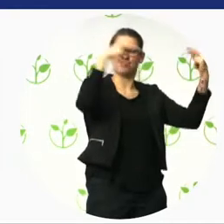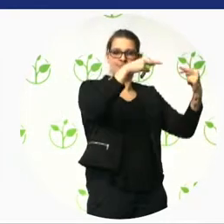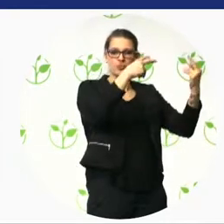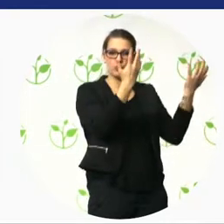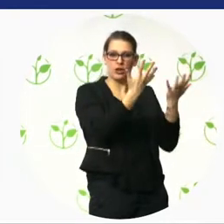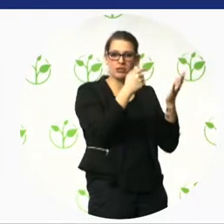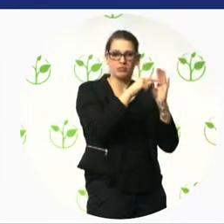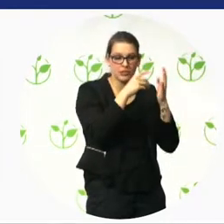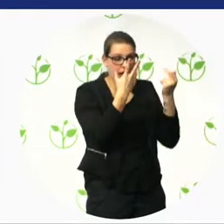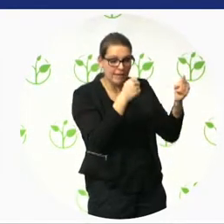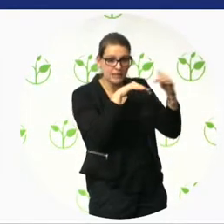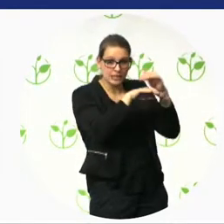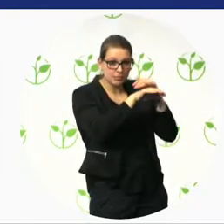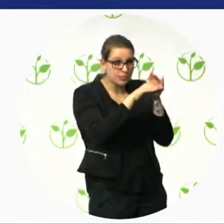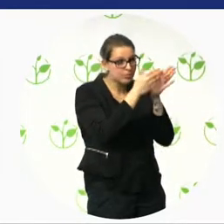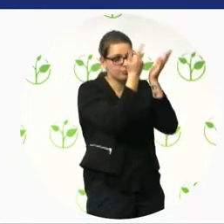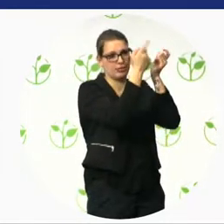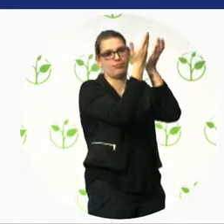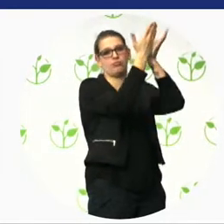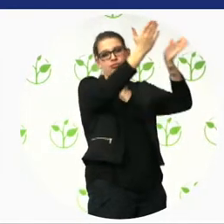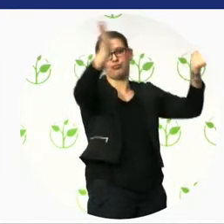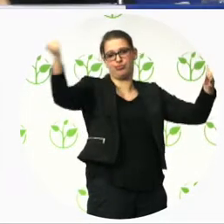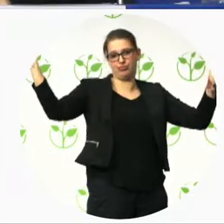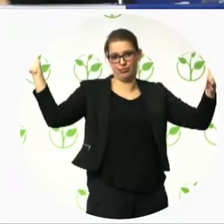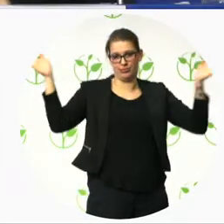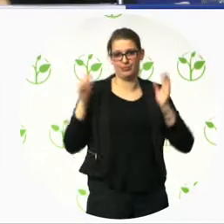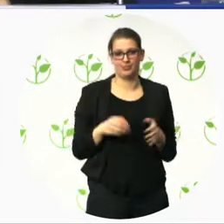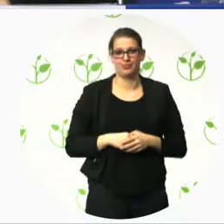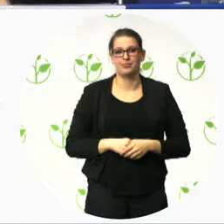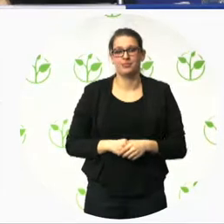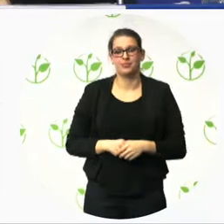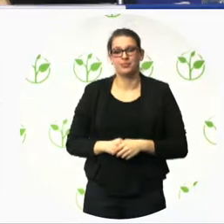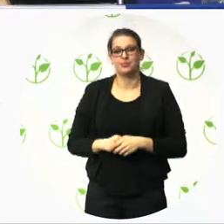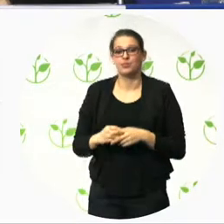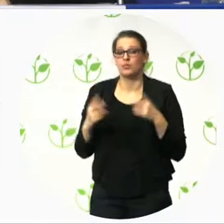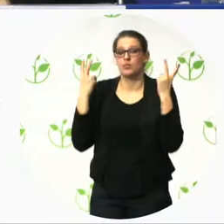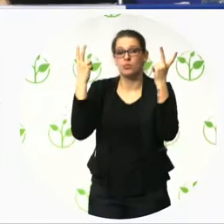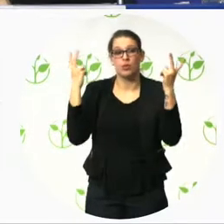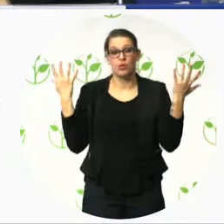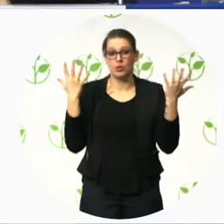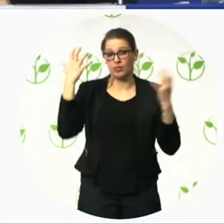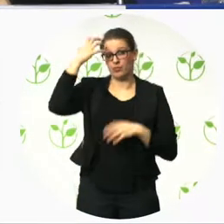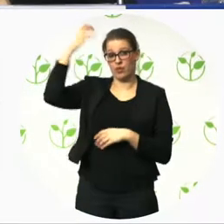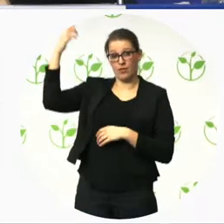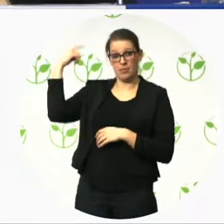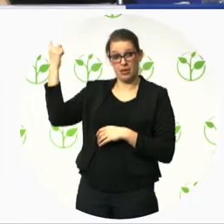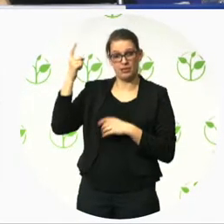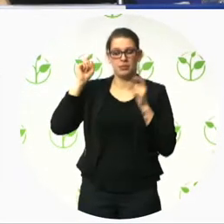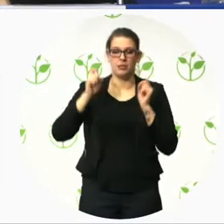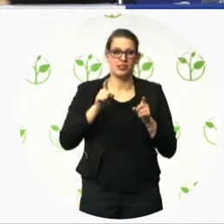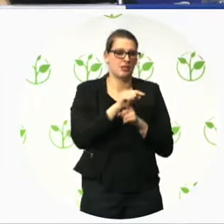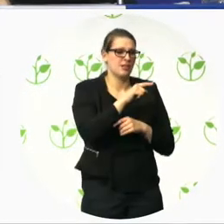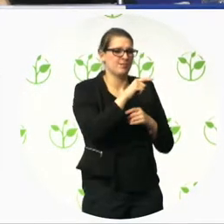fine-tuning, a so-called feedback mechanism has to be established in each member state to make possible the reporting of accessibility